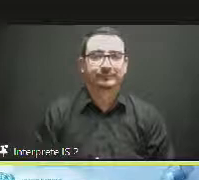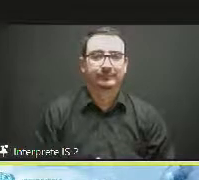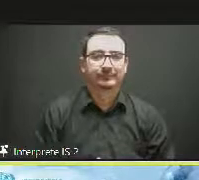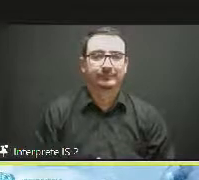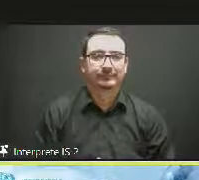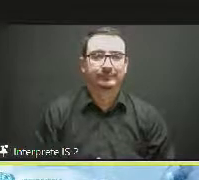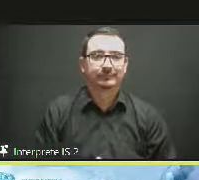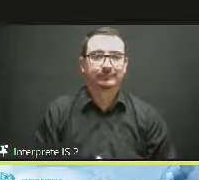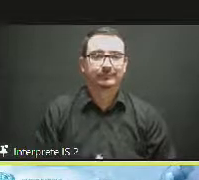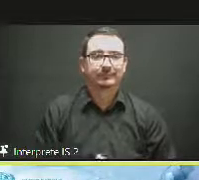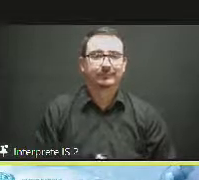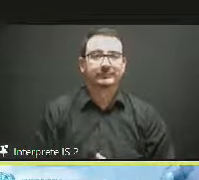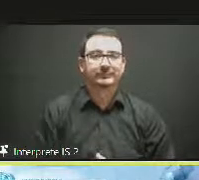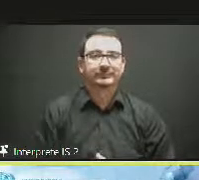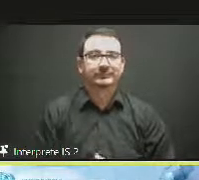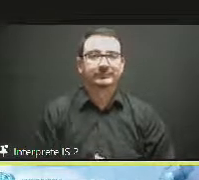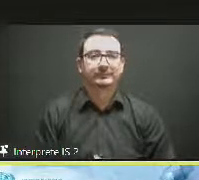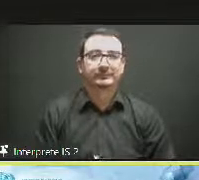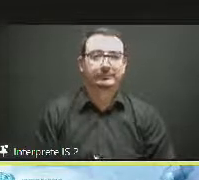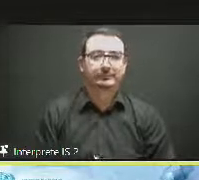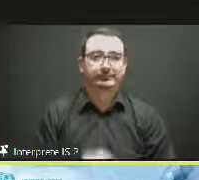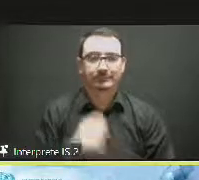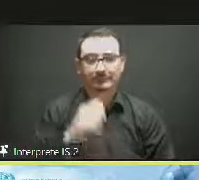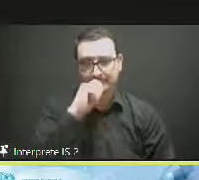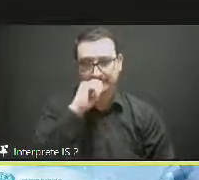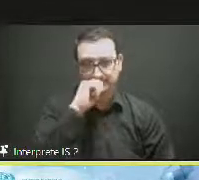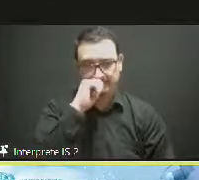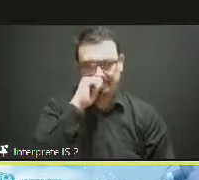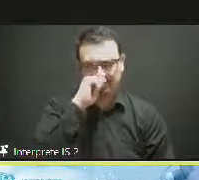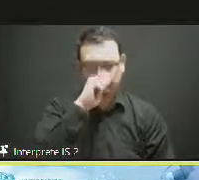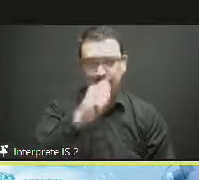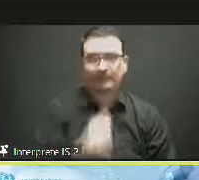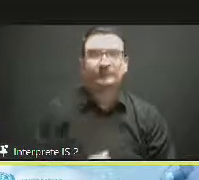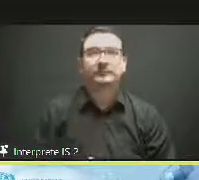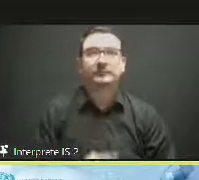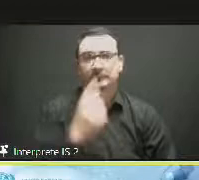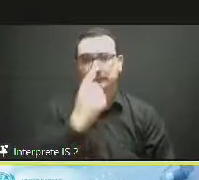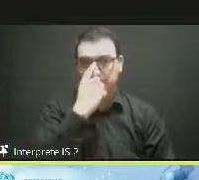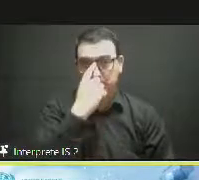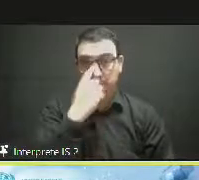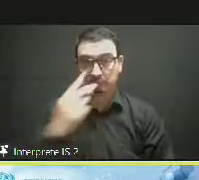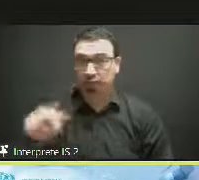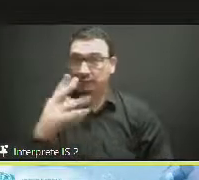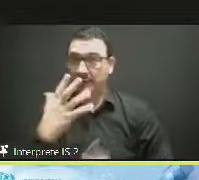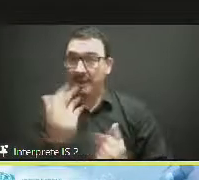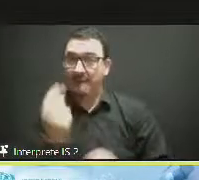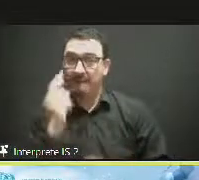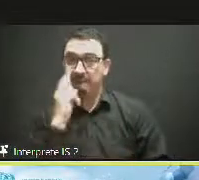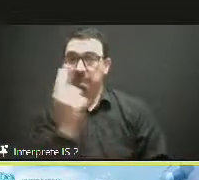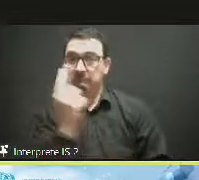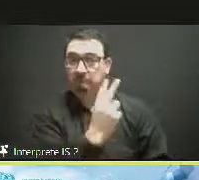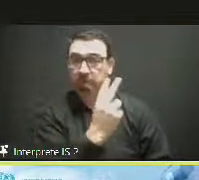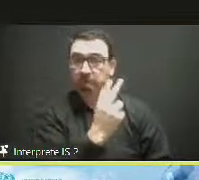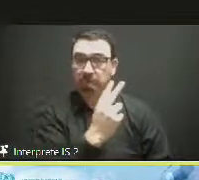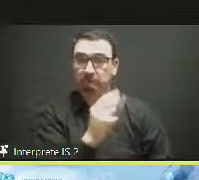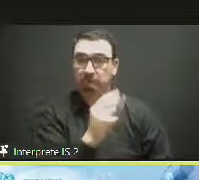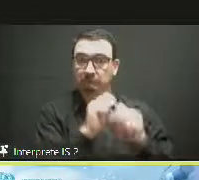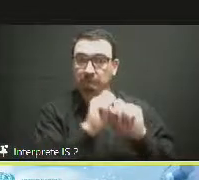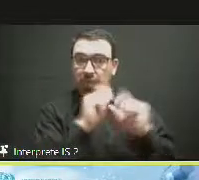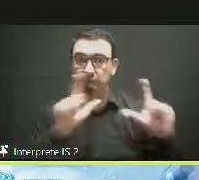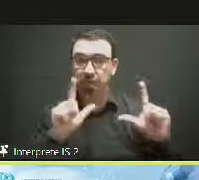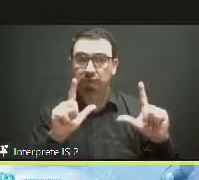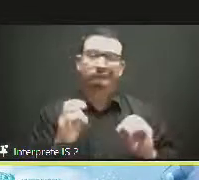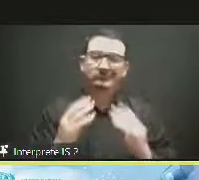Yeah, everybody can see my screen, no? Okay. Well, thank you very much. I have been very excited